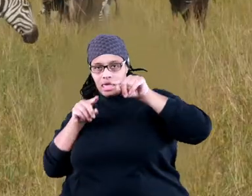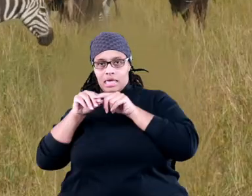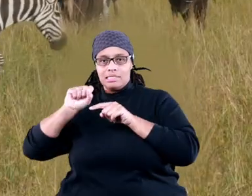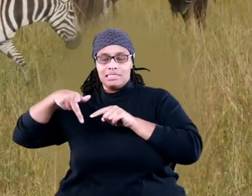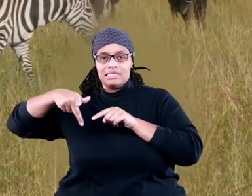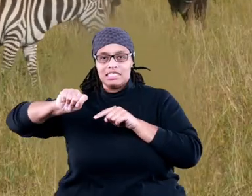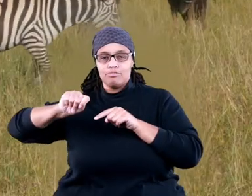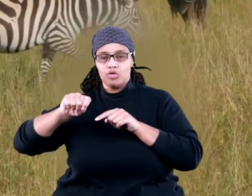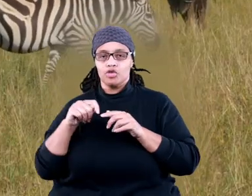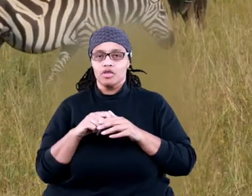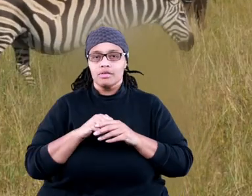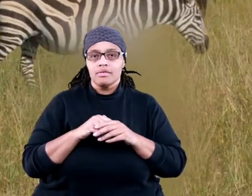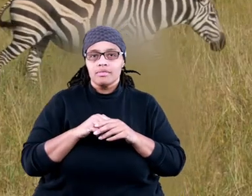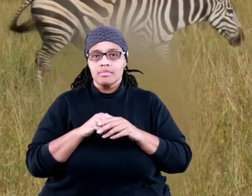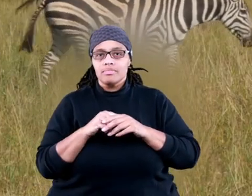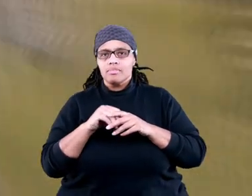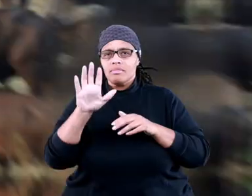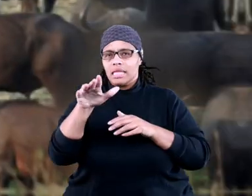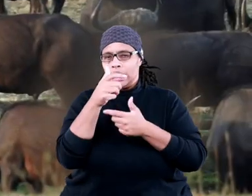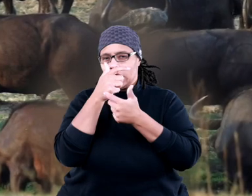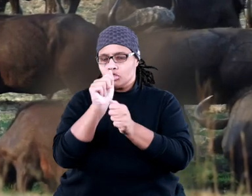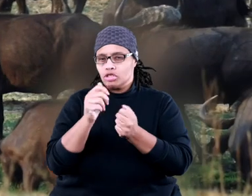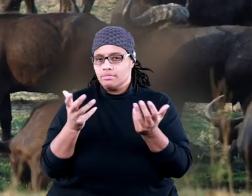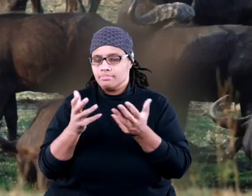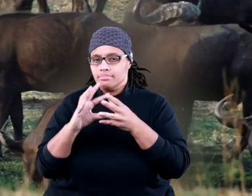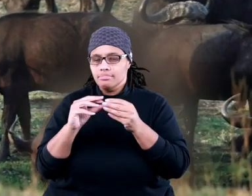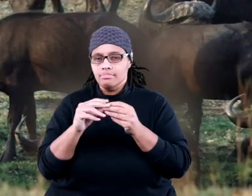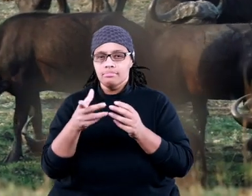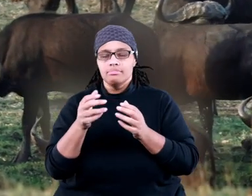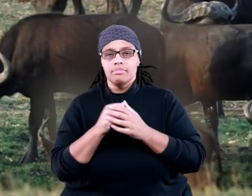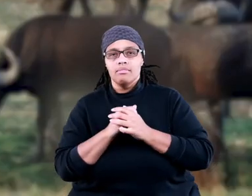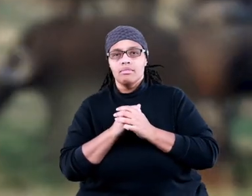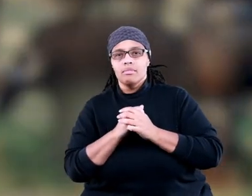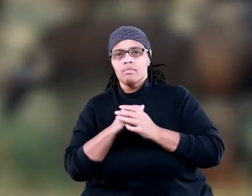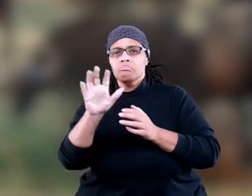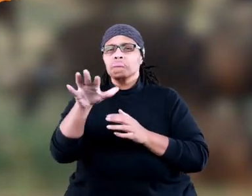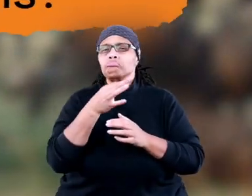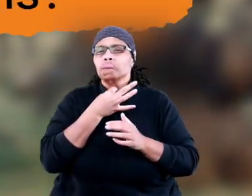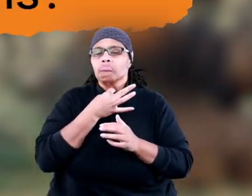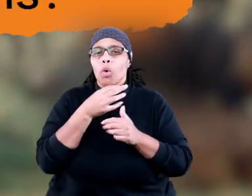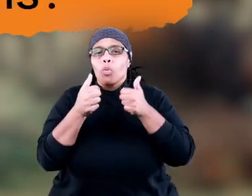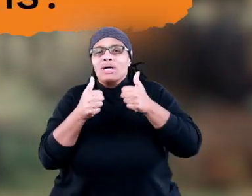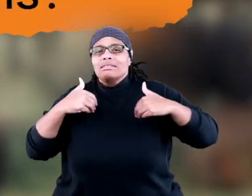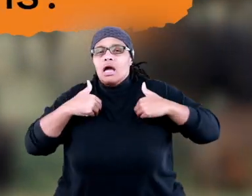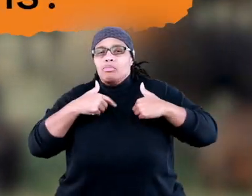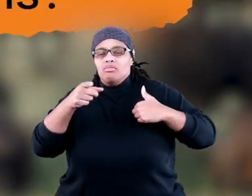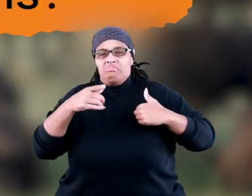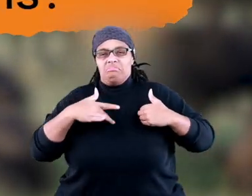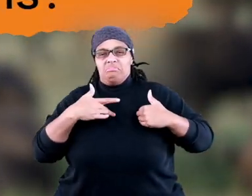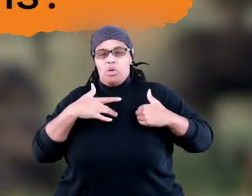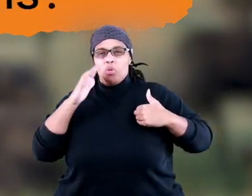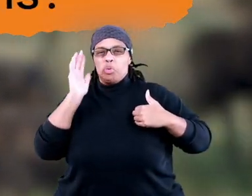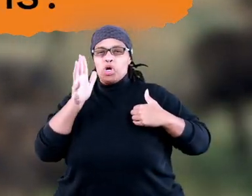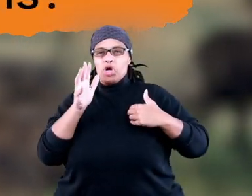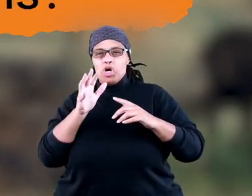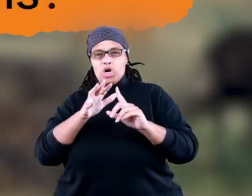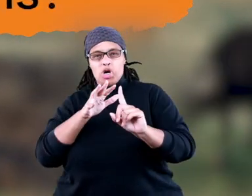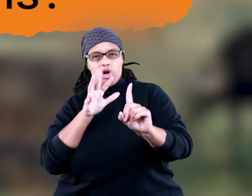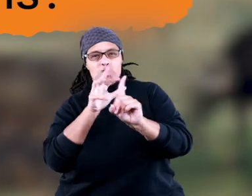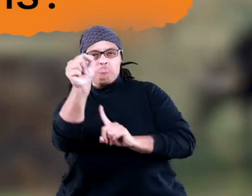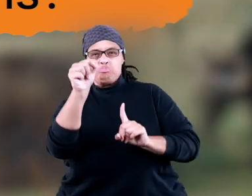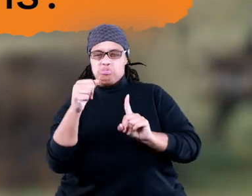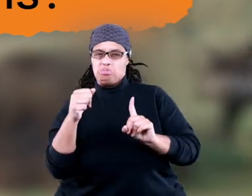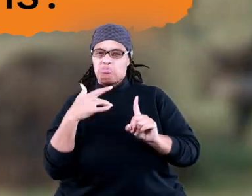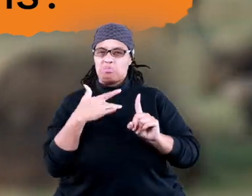to Tanzania in September. Here's an interesting fact. Which animal do you think is more likely